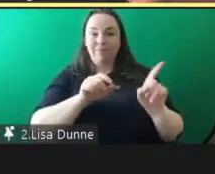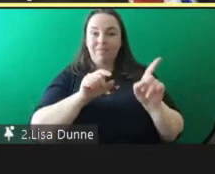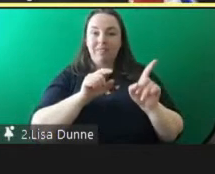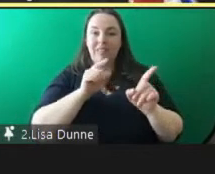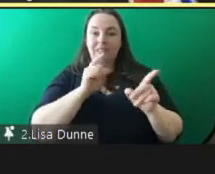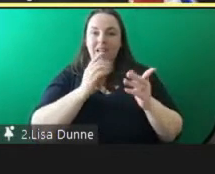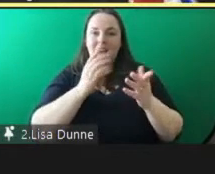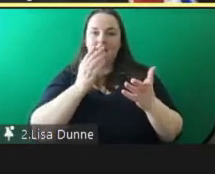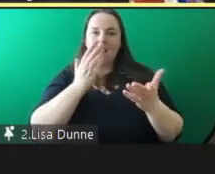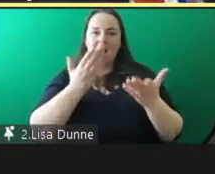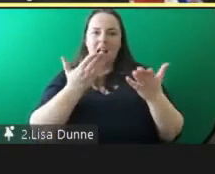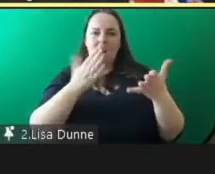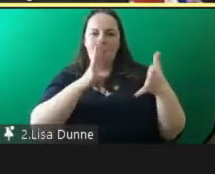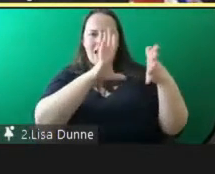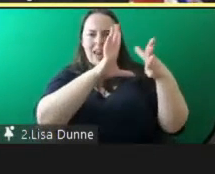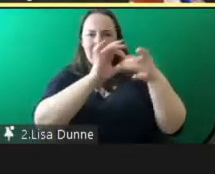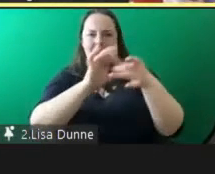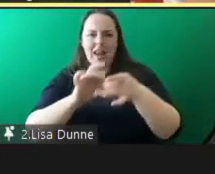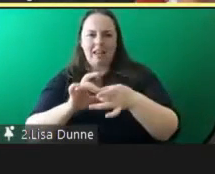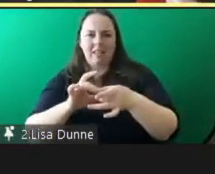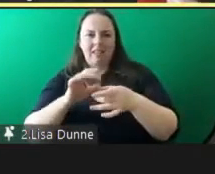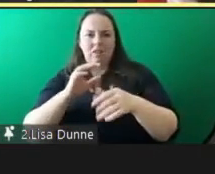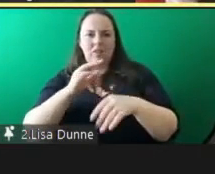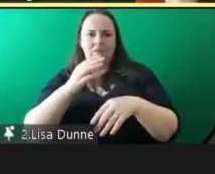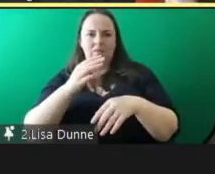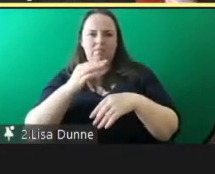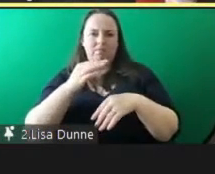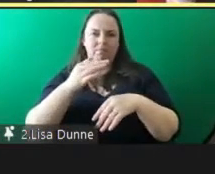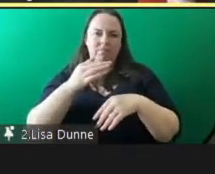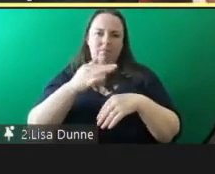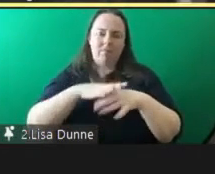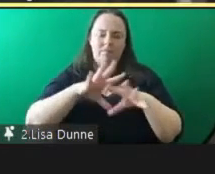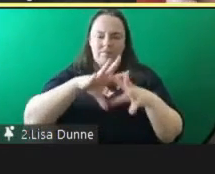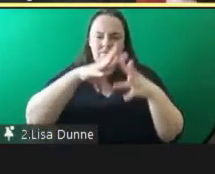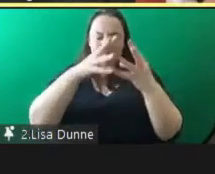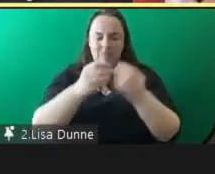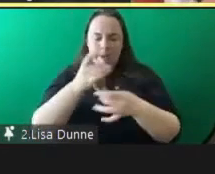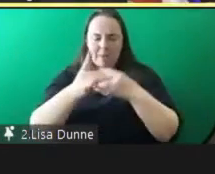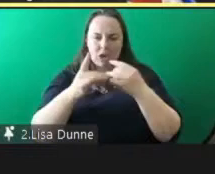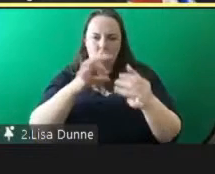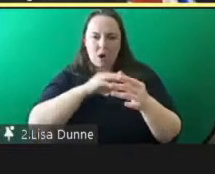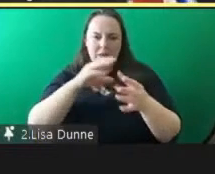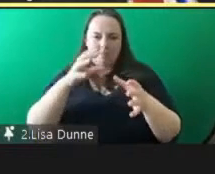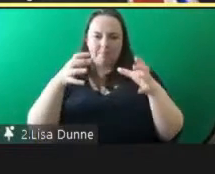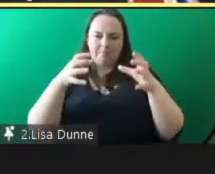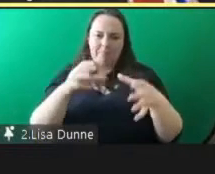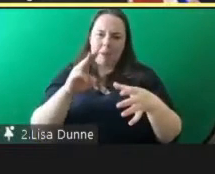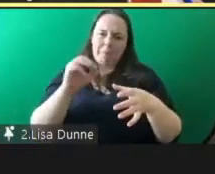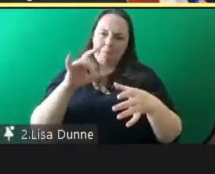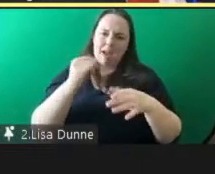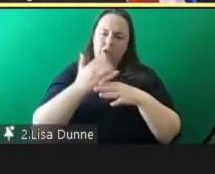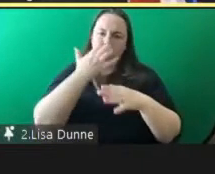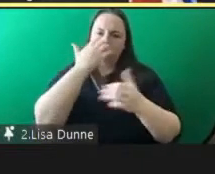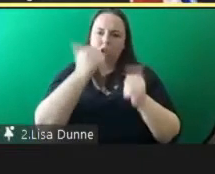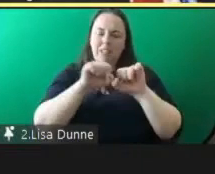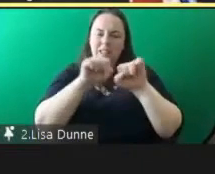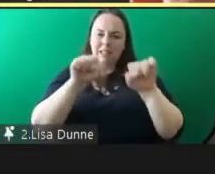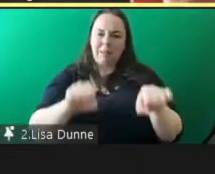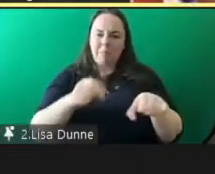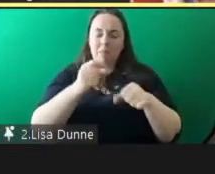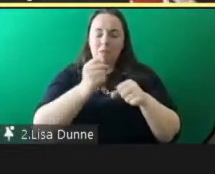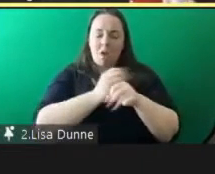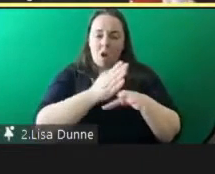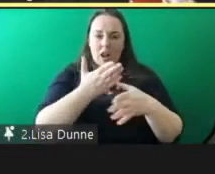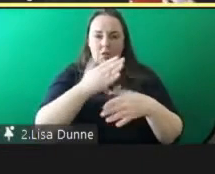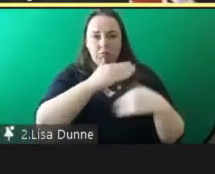together as part of a coherent package within the criminal justice system they're now all the responsibility of the